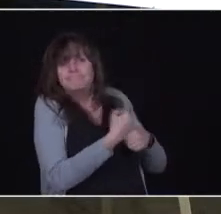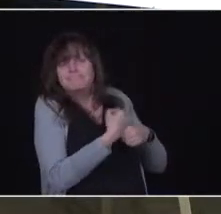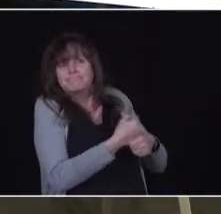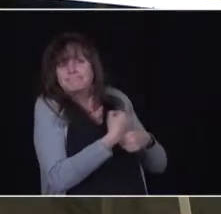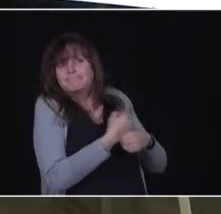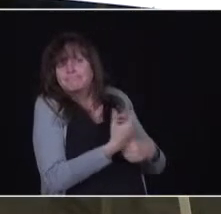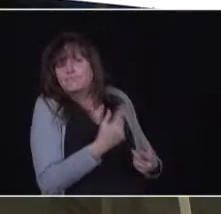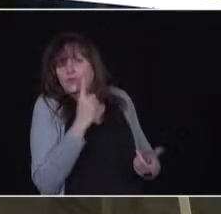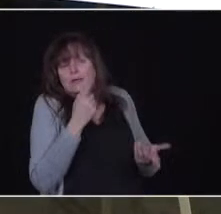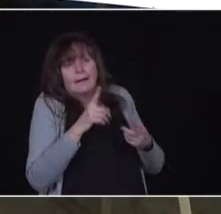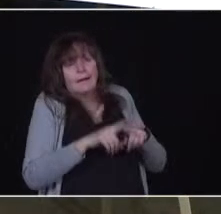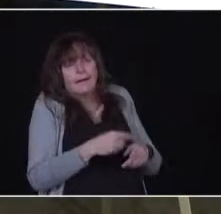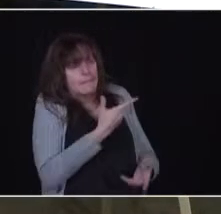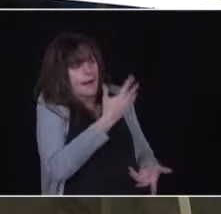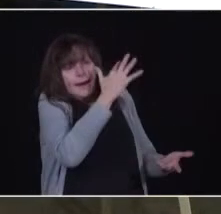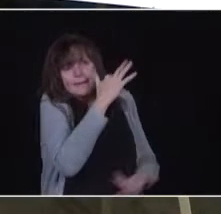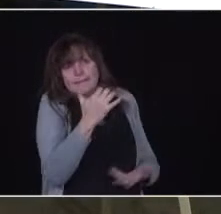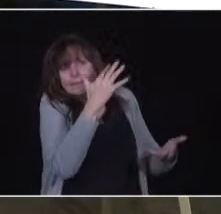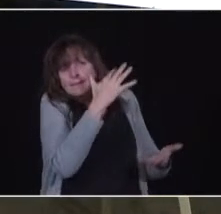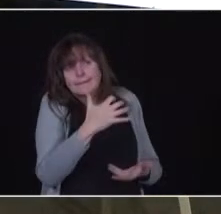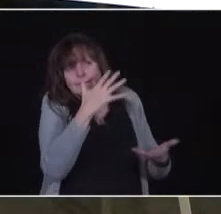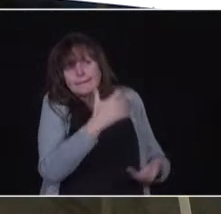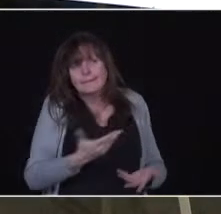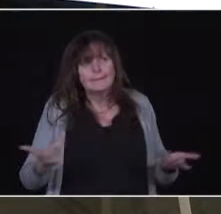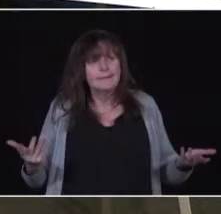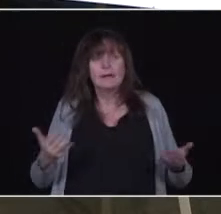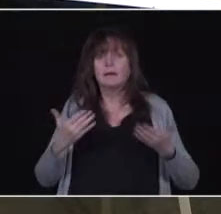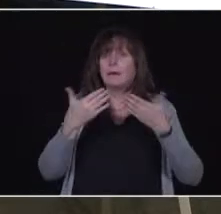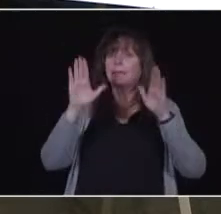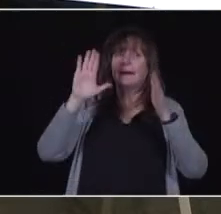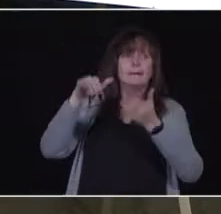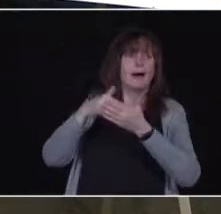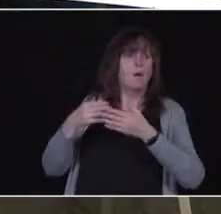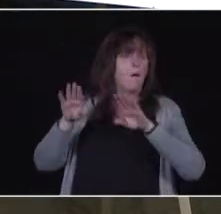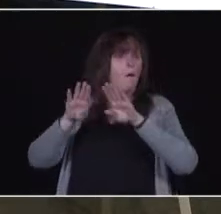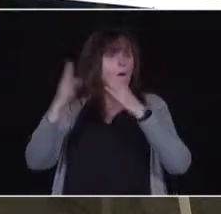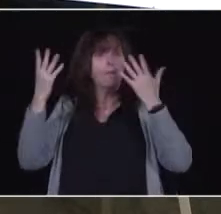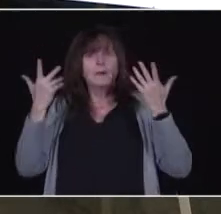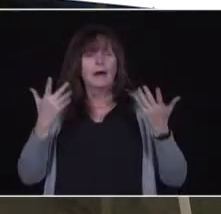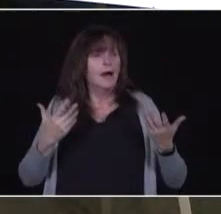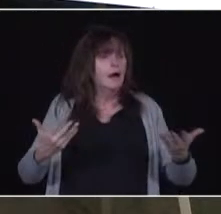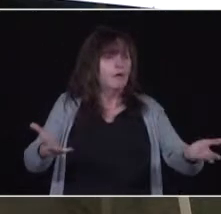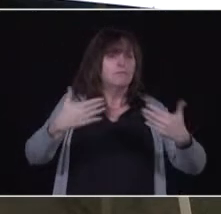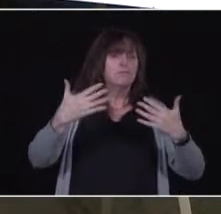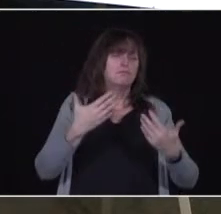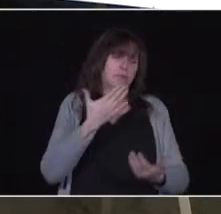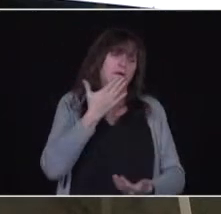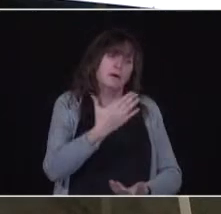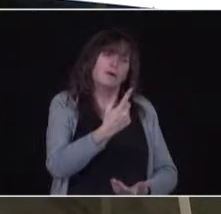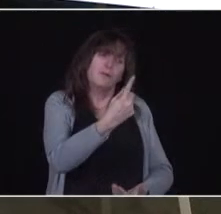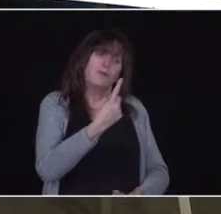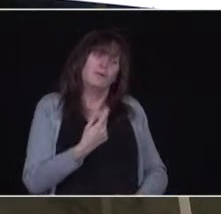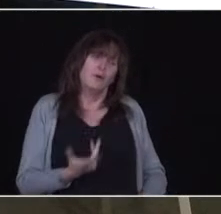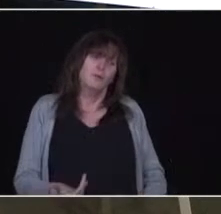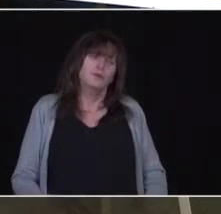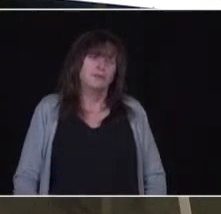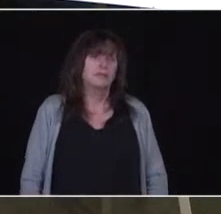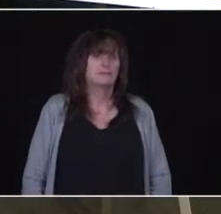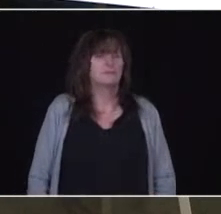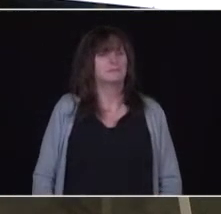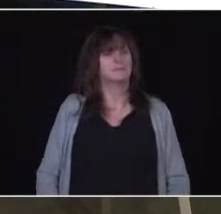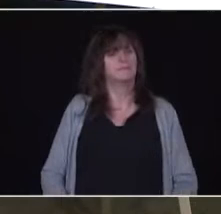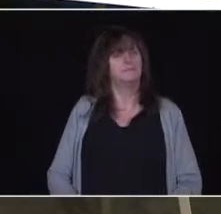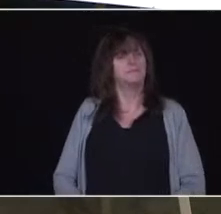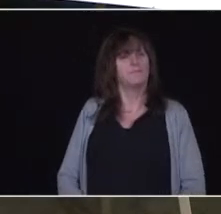mass vaccination centres would roll through them in a way that would be quite incredible. Thank you for the question. Follow-up? So the federal